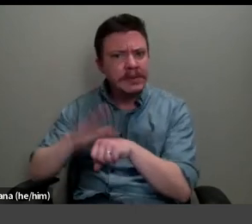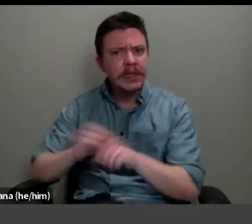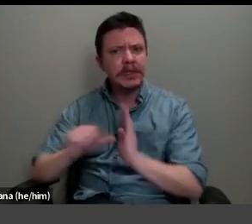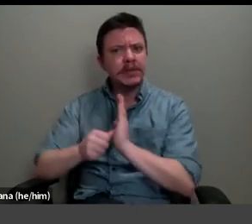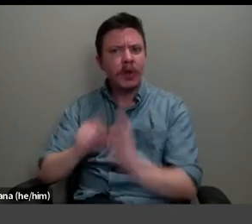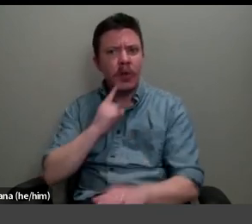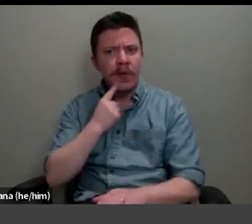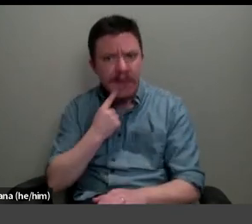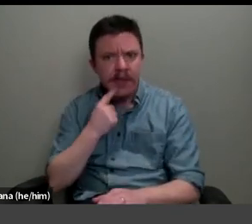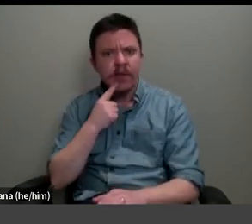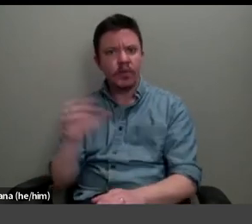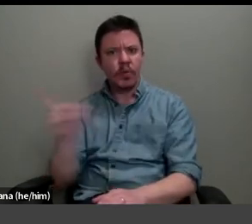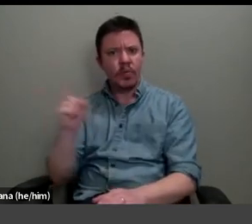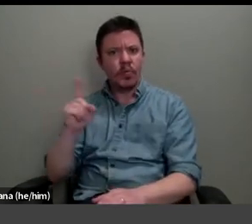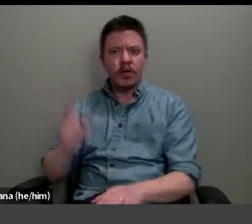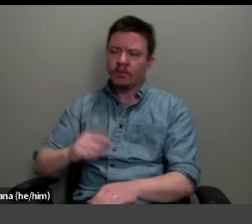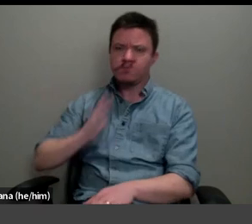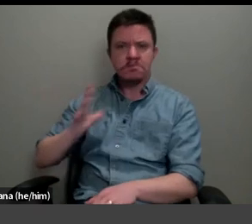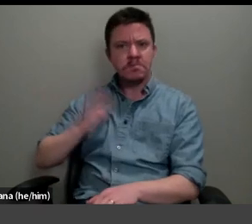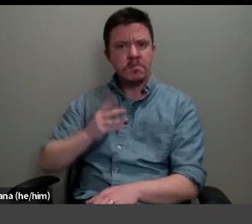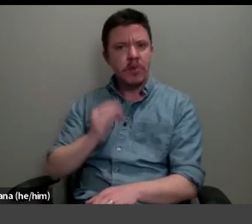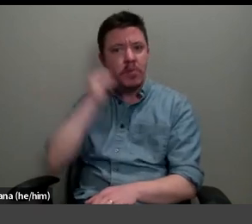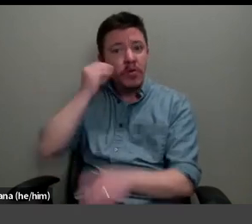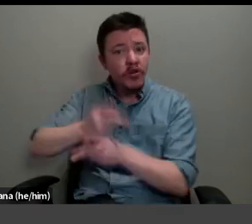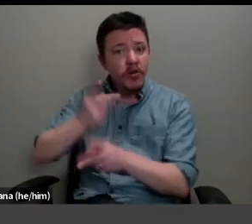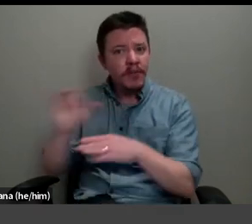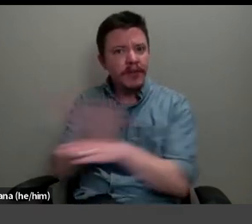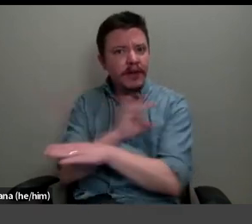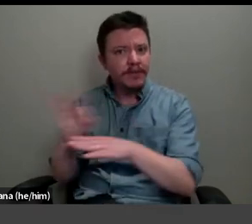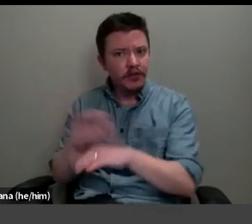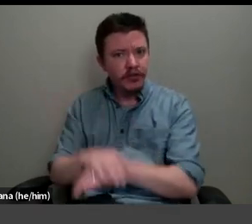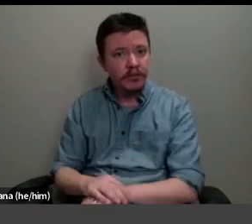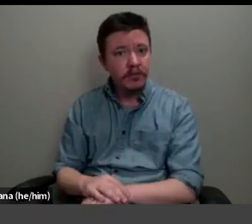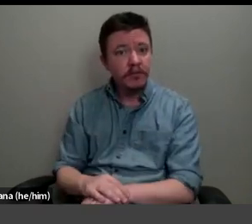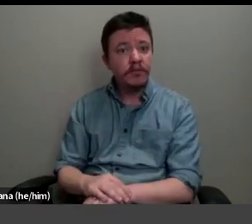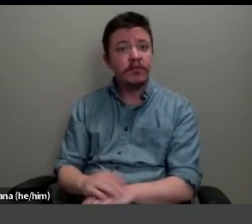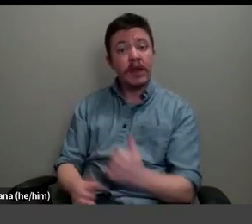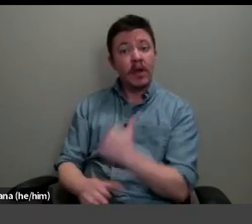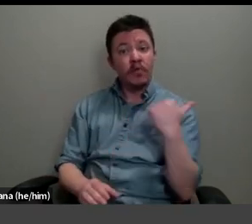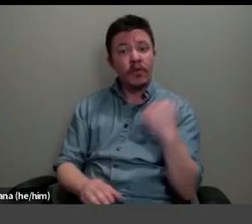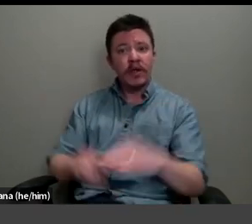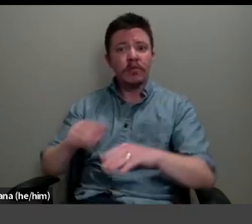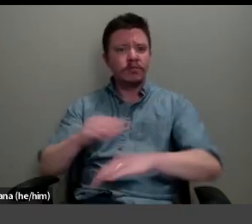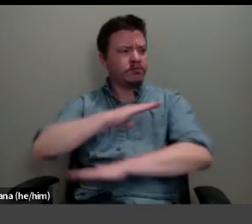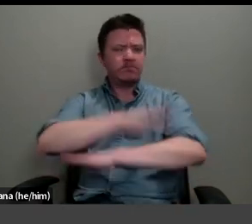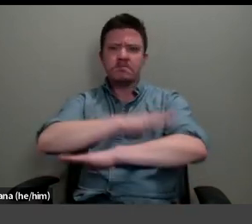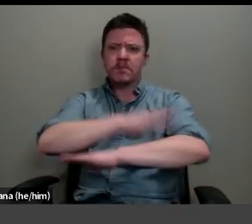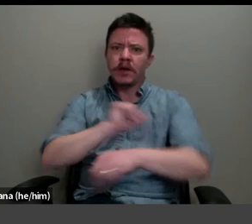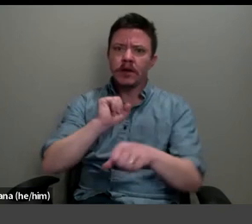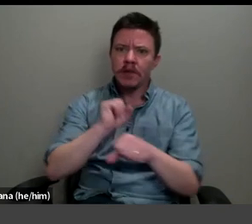proper domestic function. On a long work table at the rear are a variety of materials,